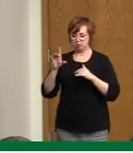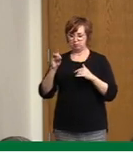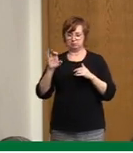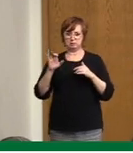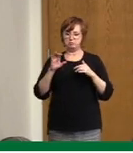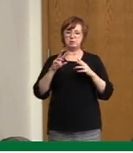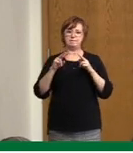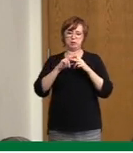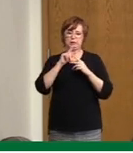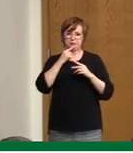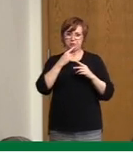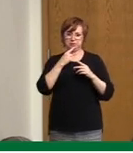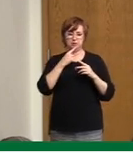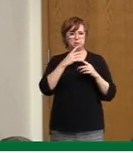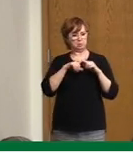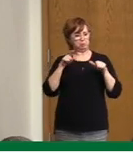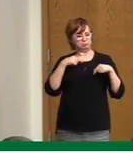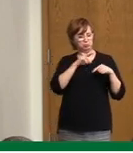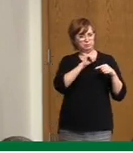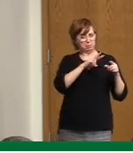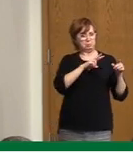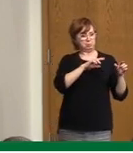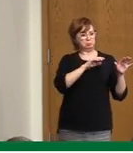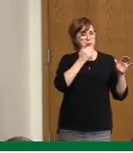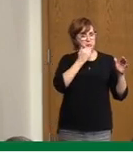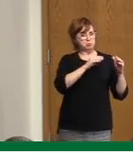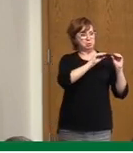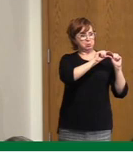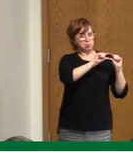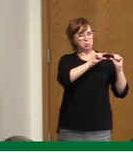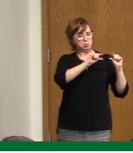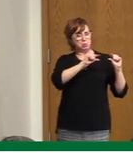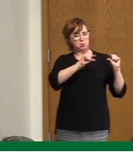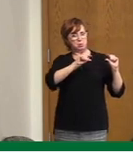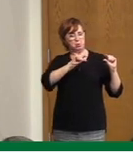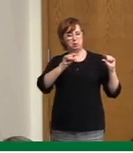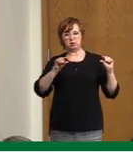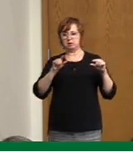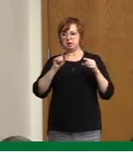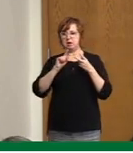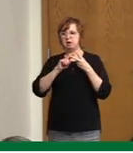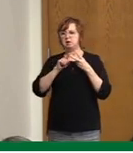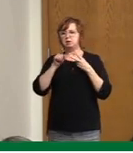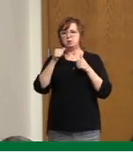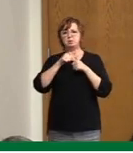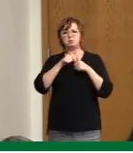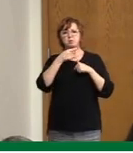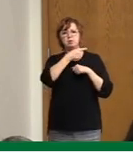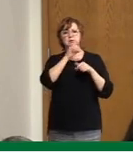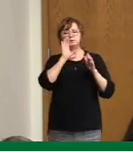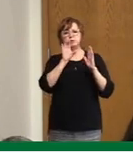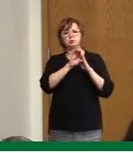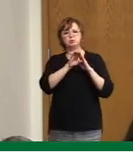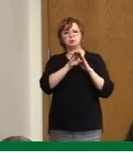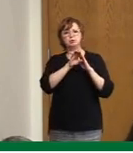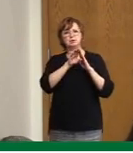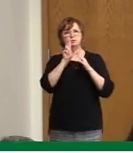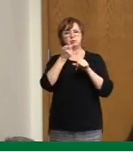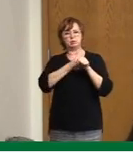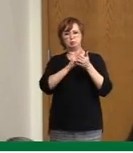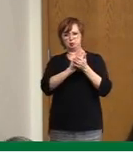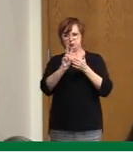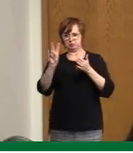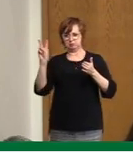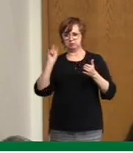we showed a couple of weeks ago. The green stars are the actual numbers